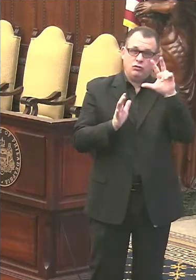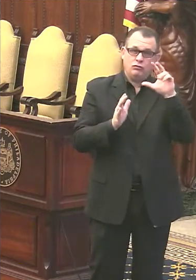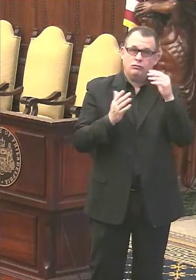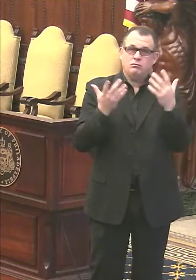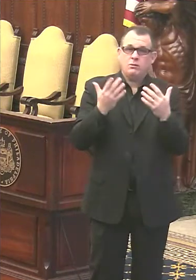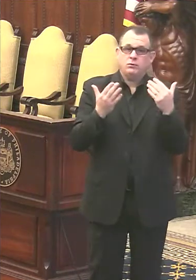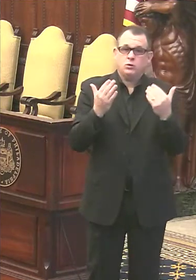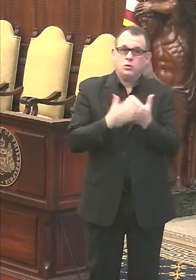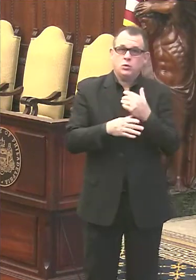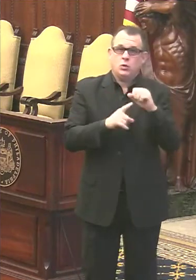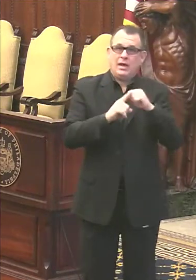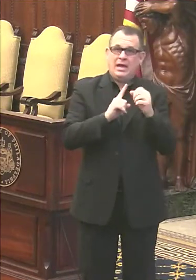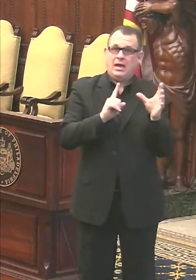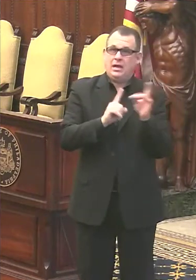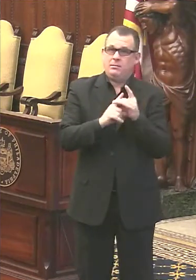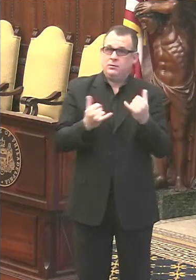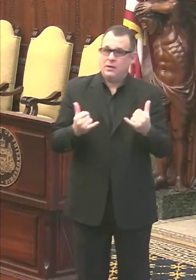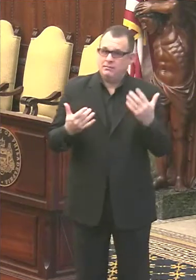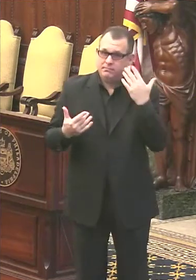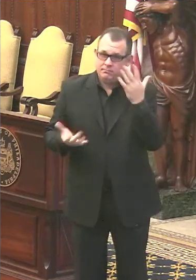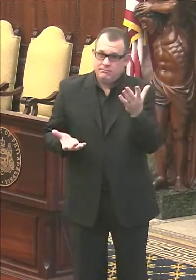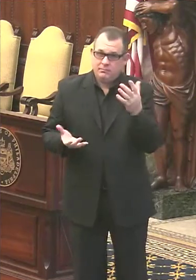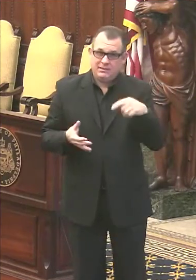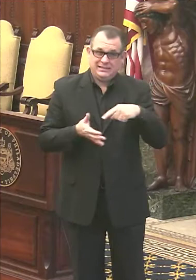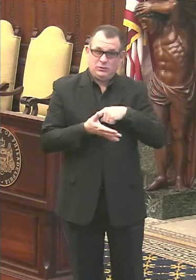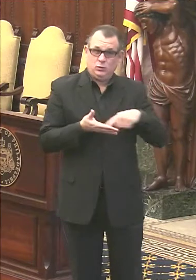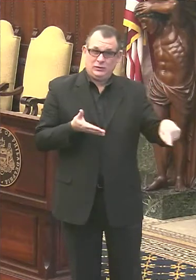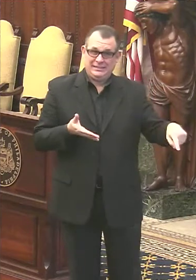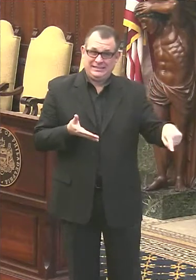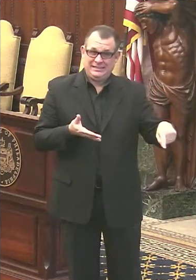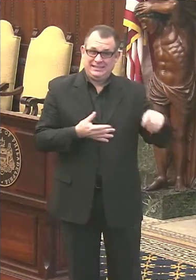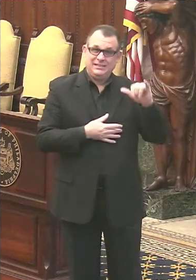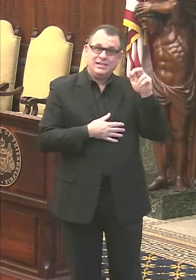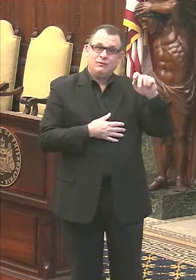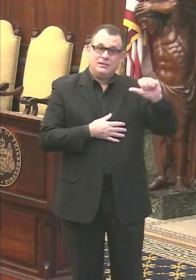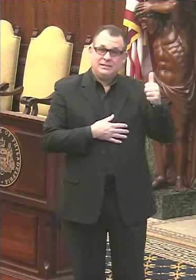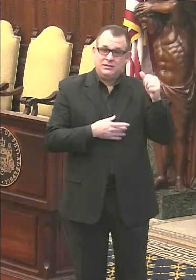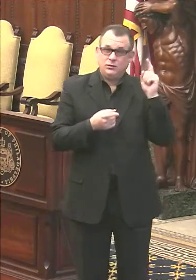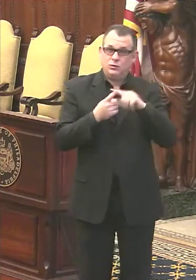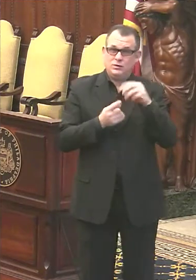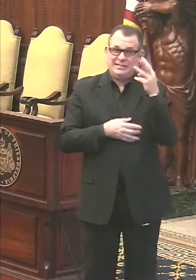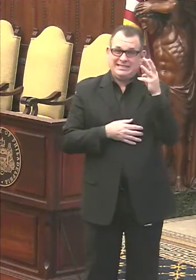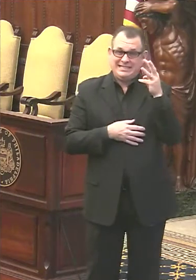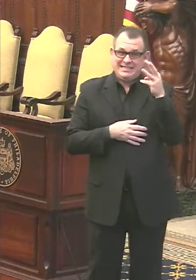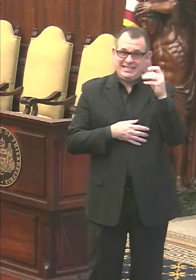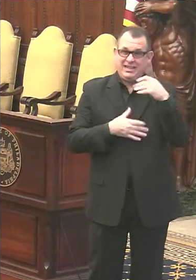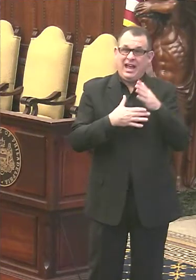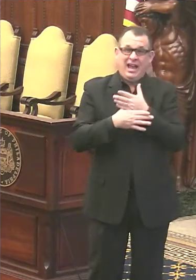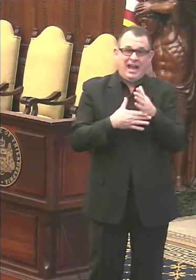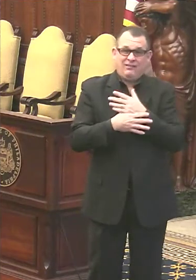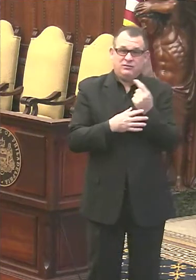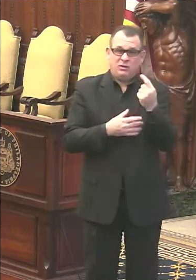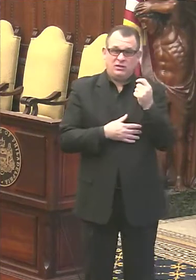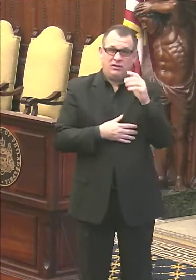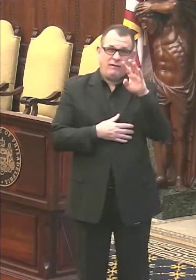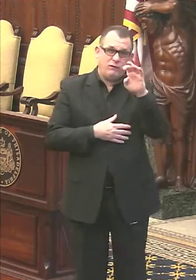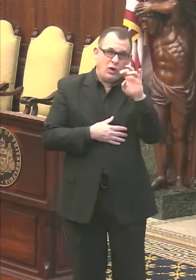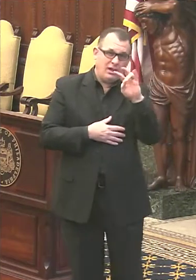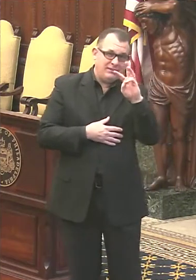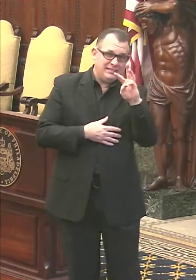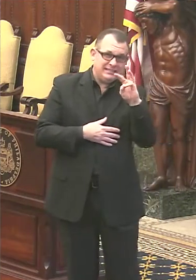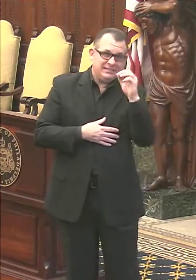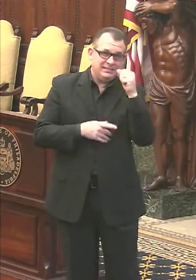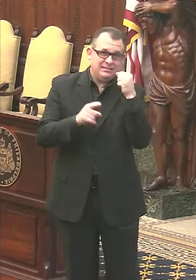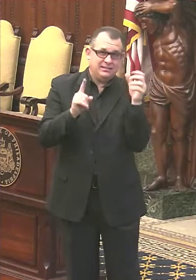test. Now, for the past week, from January 10th through the 16th, we averaged 476 cases per day. That's PCR